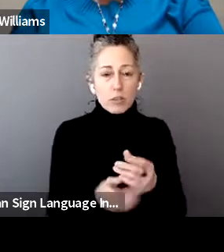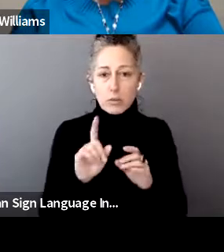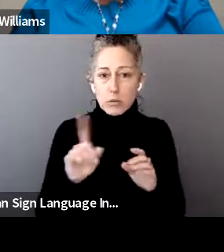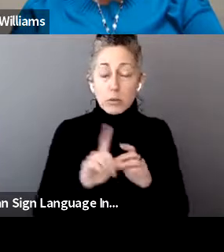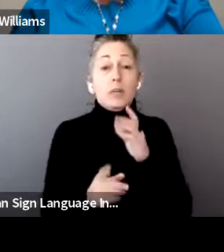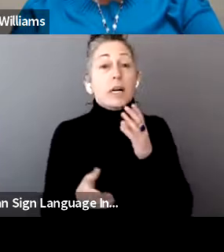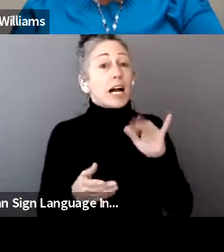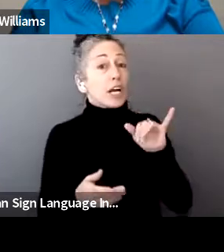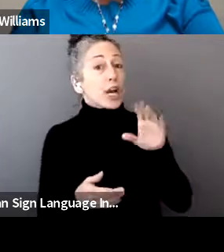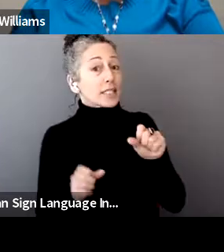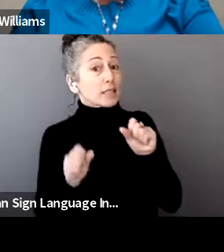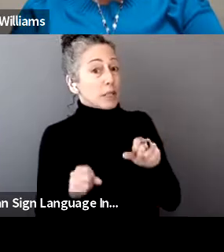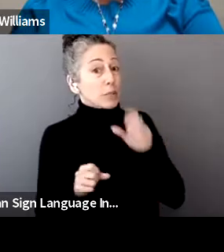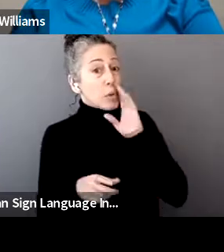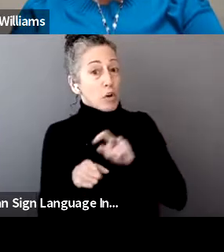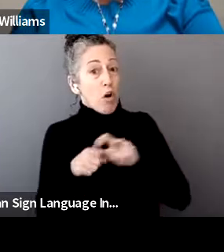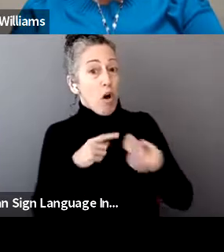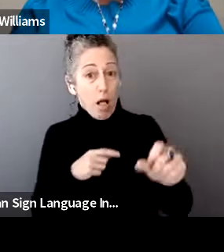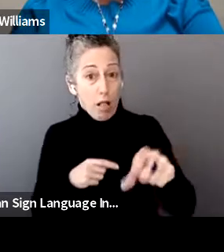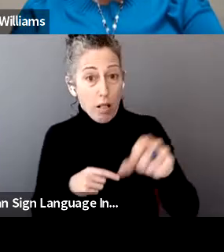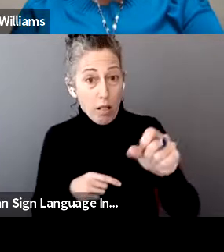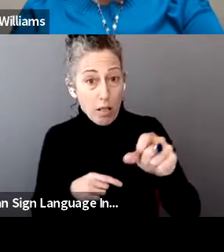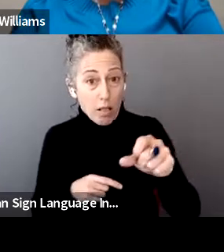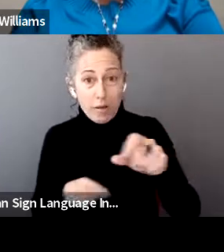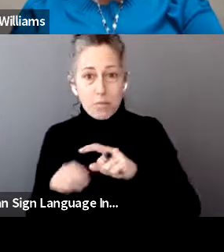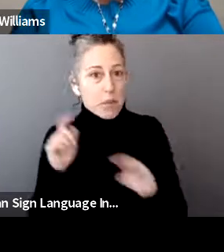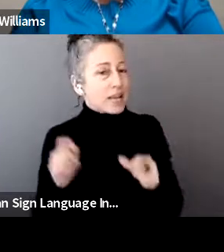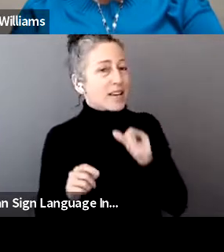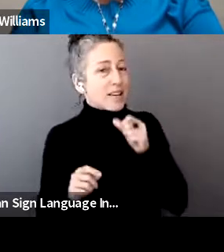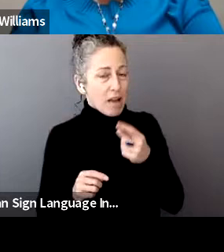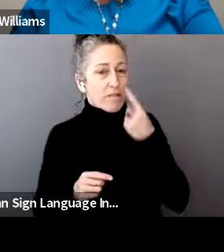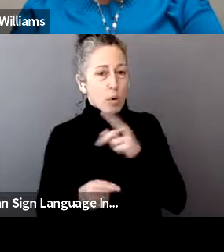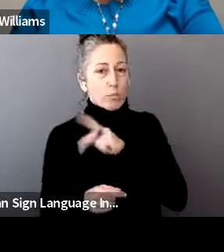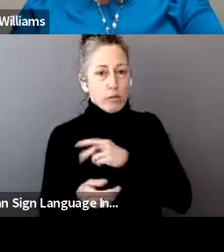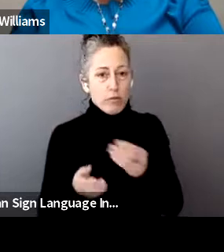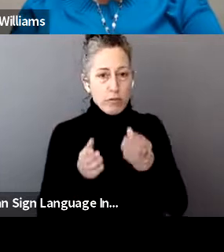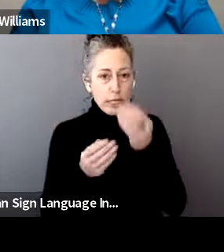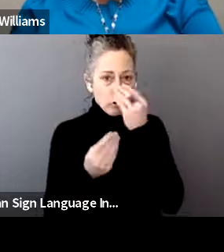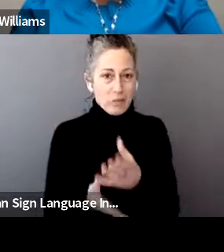financial information. Okay. That's correct. Very good. Thank you.